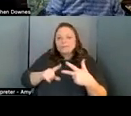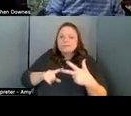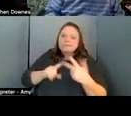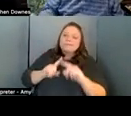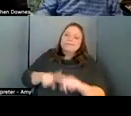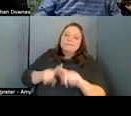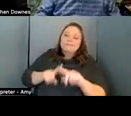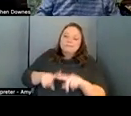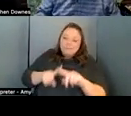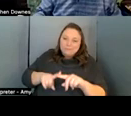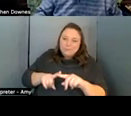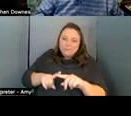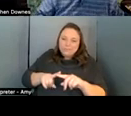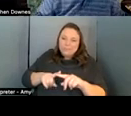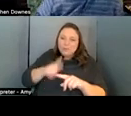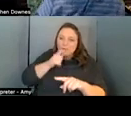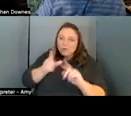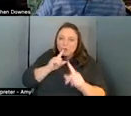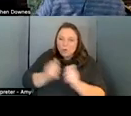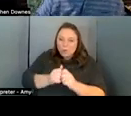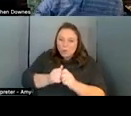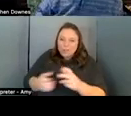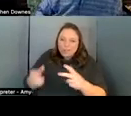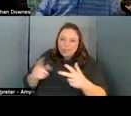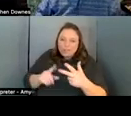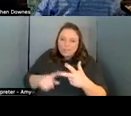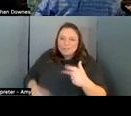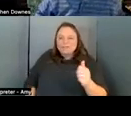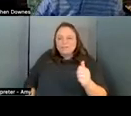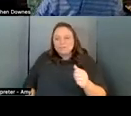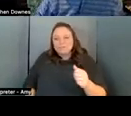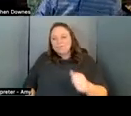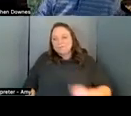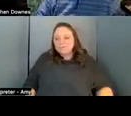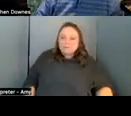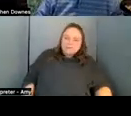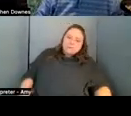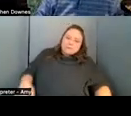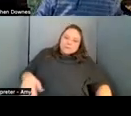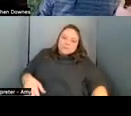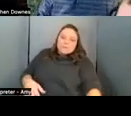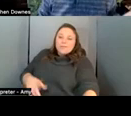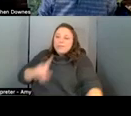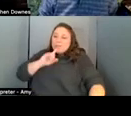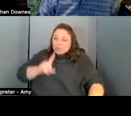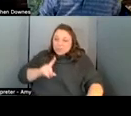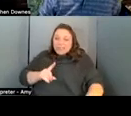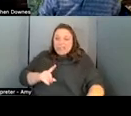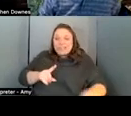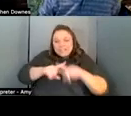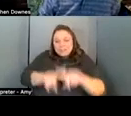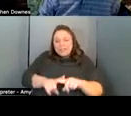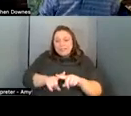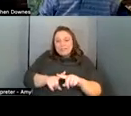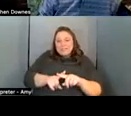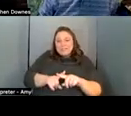on who you talk to more so on the third it really depends on what